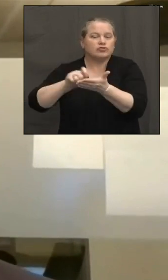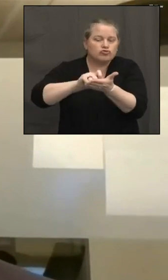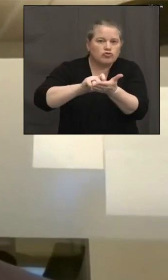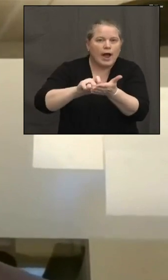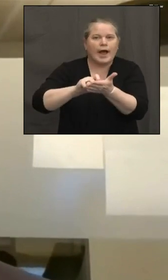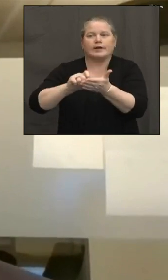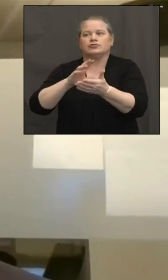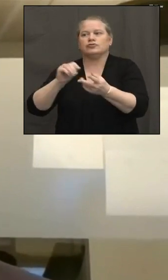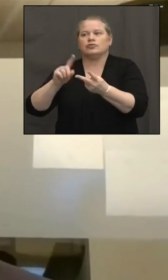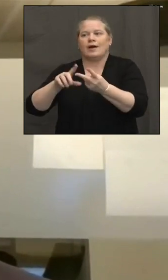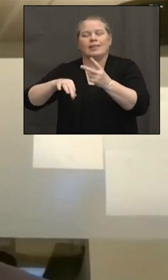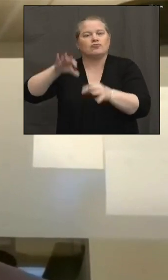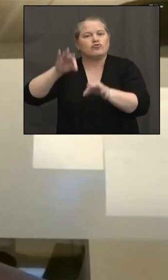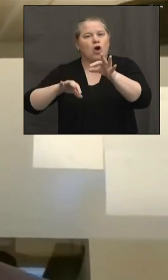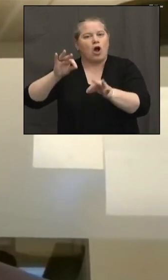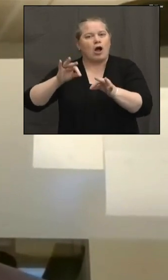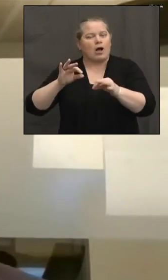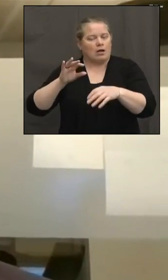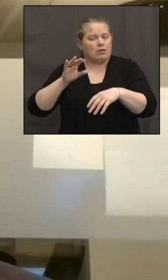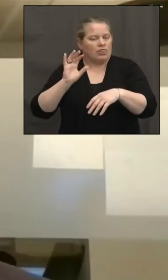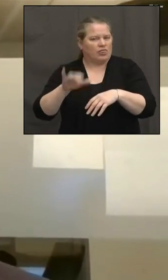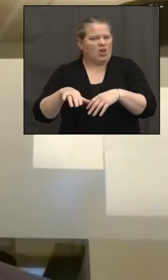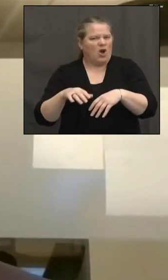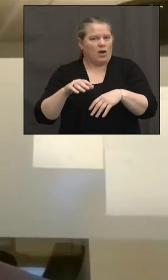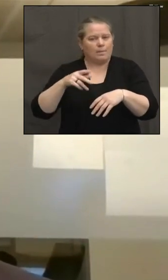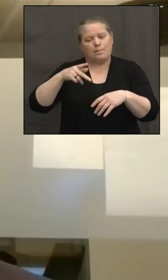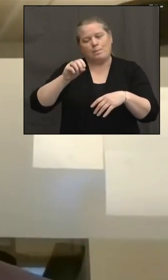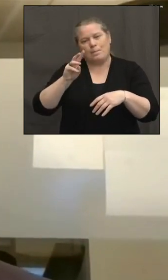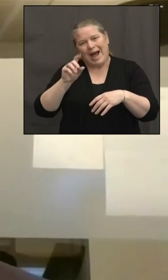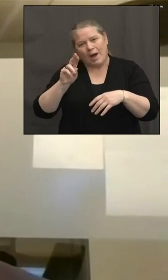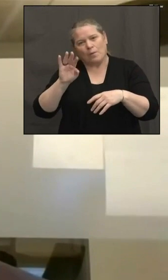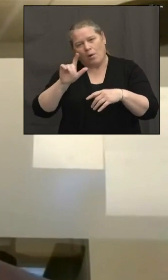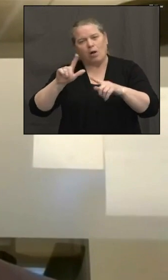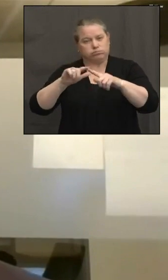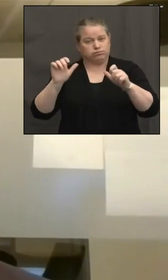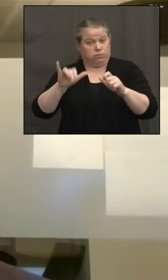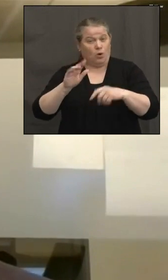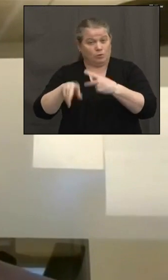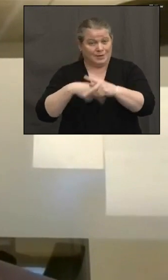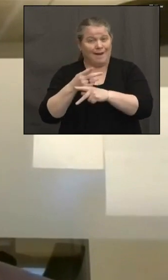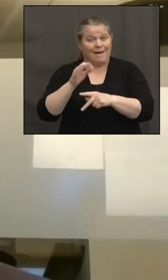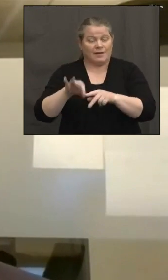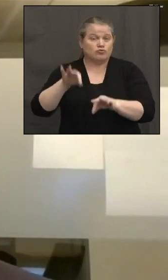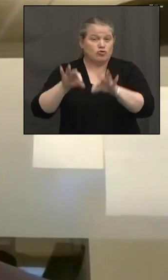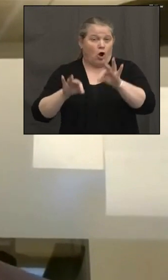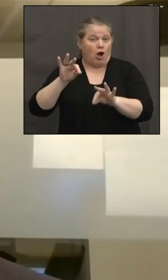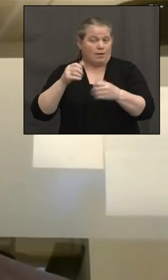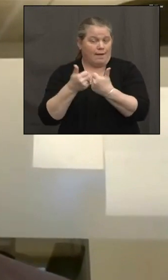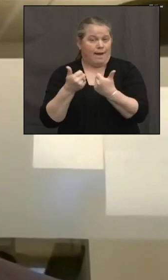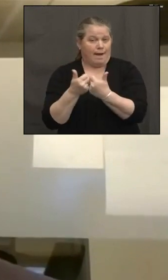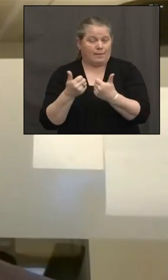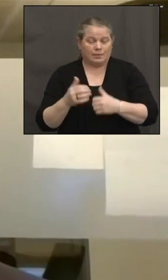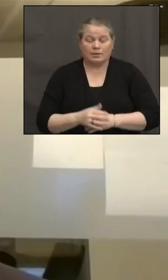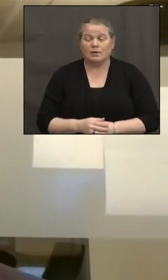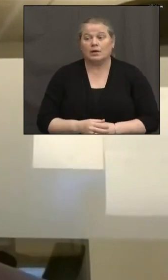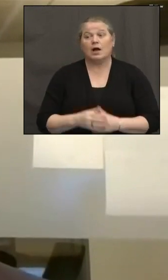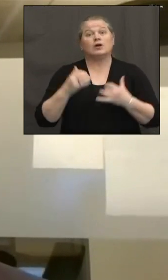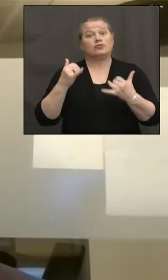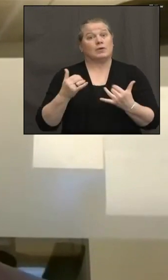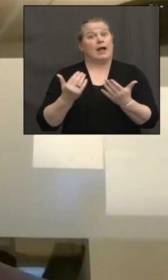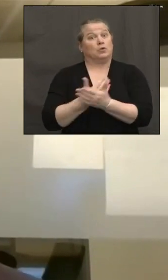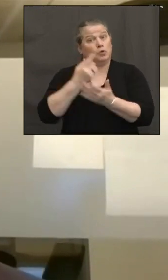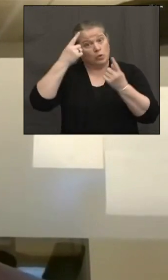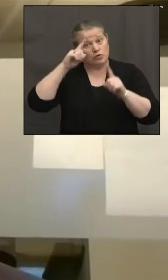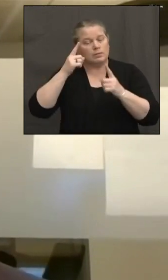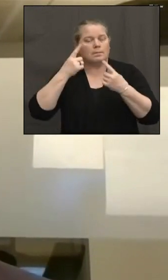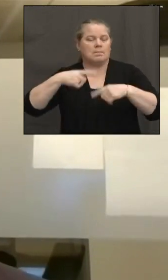now with our state on the precipice of authorizing online lottery purchases and sports betting, you know, with this new agreement, we